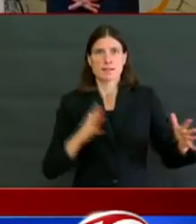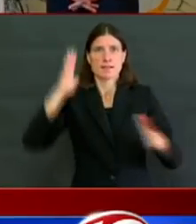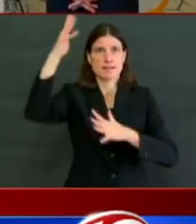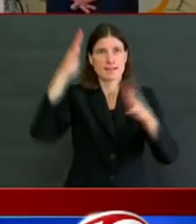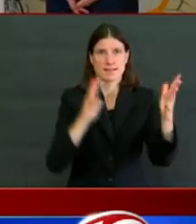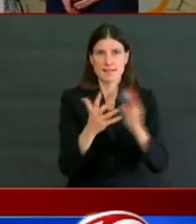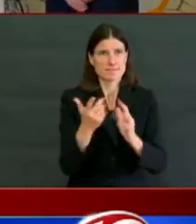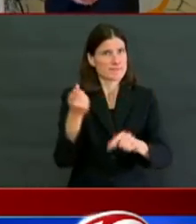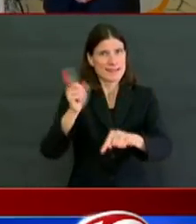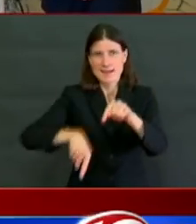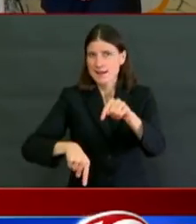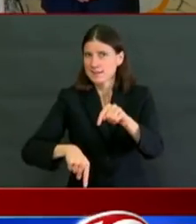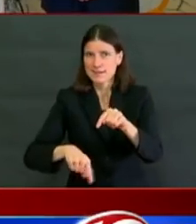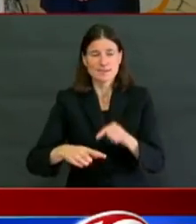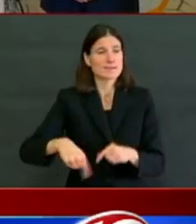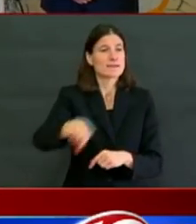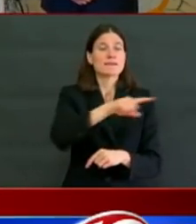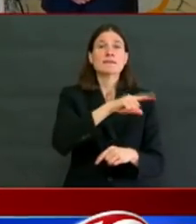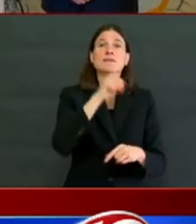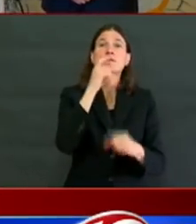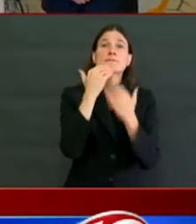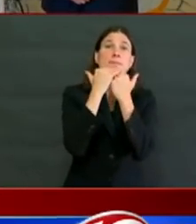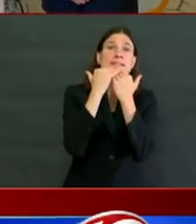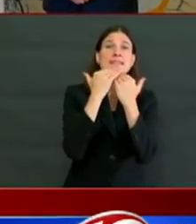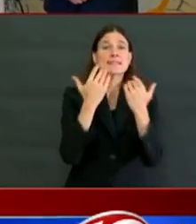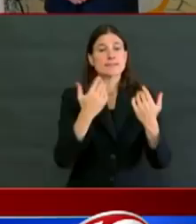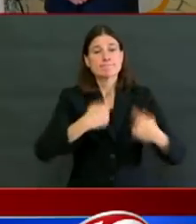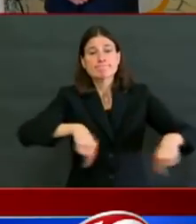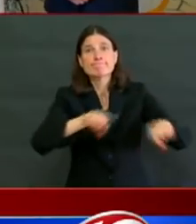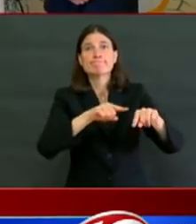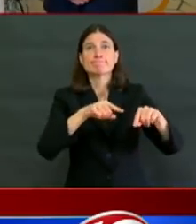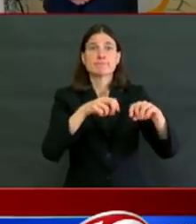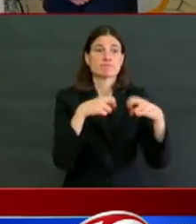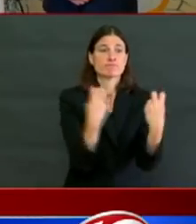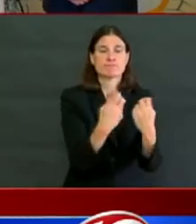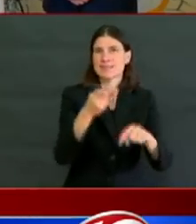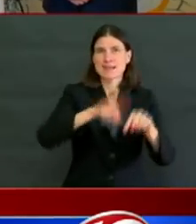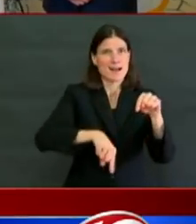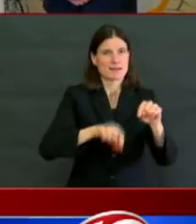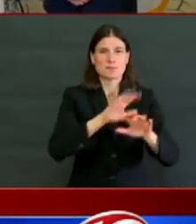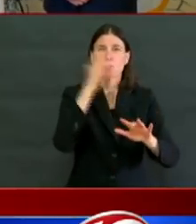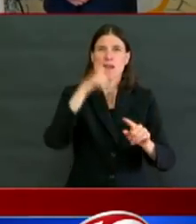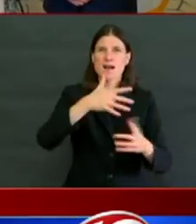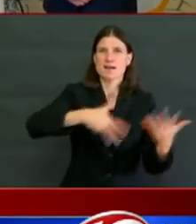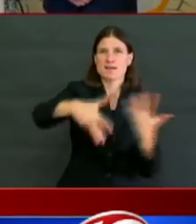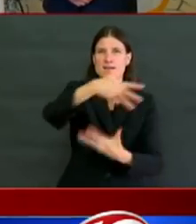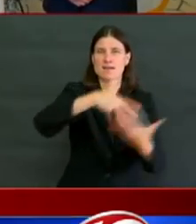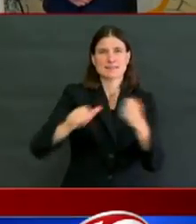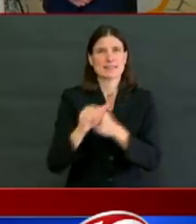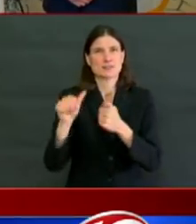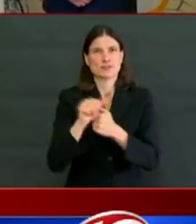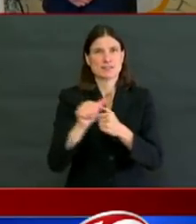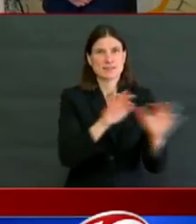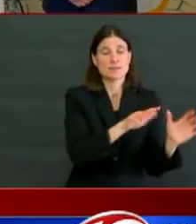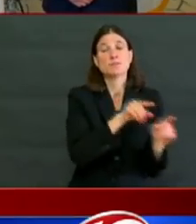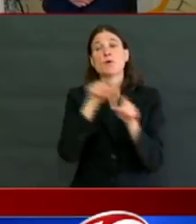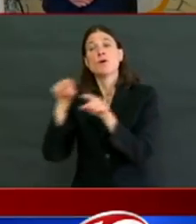But you can go with your family, with the people you've been with. You can park your car, and you can enjoy the outdoors.